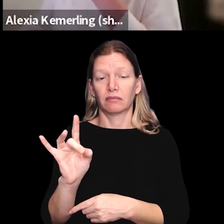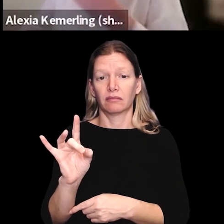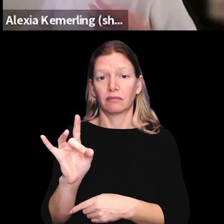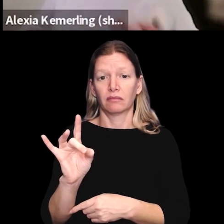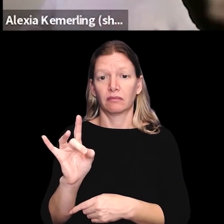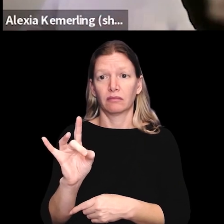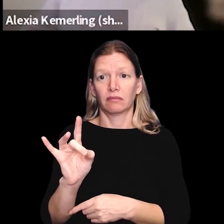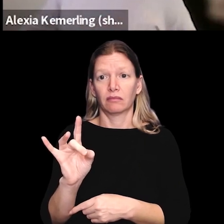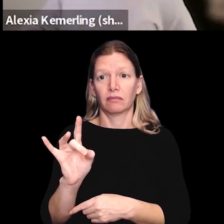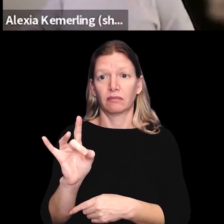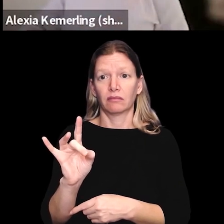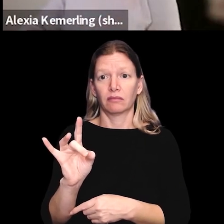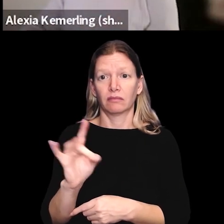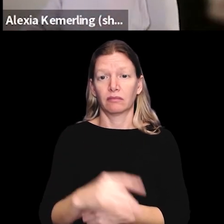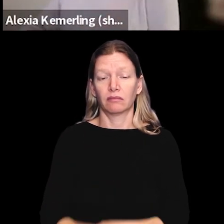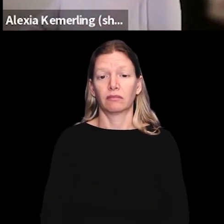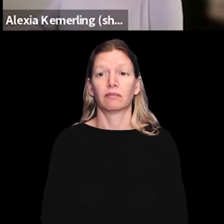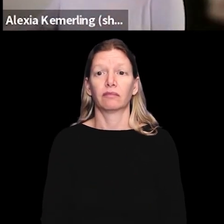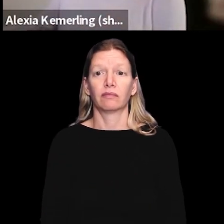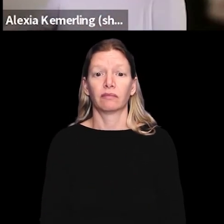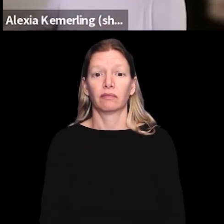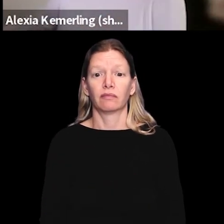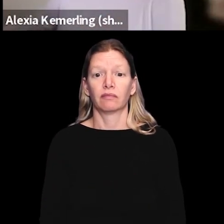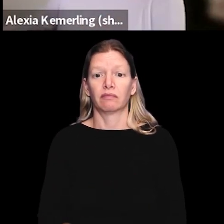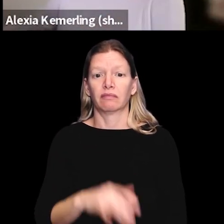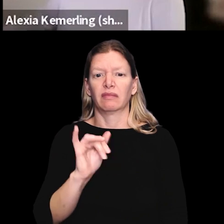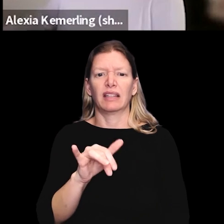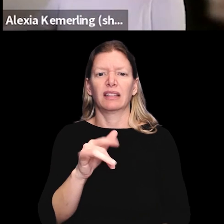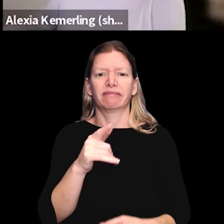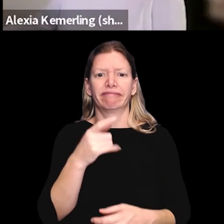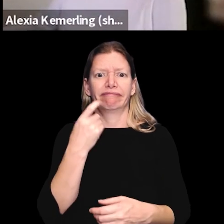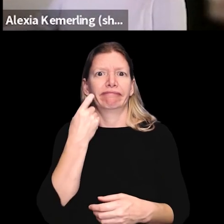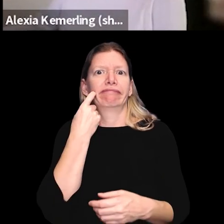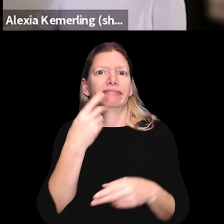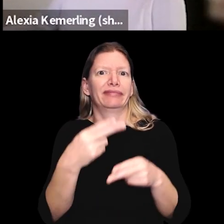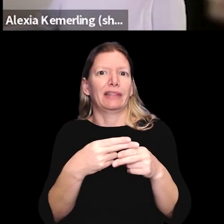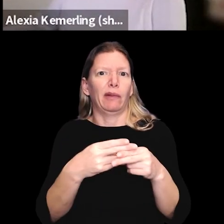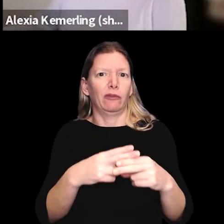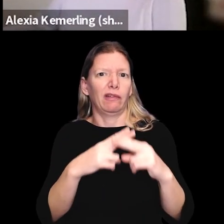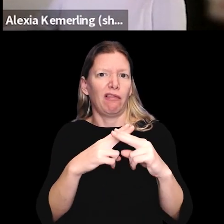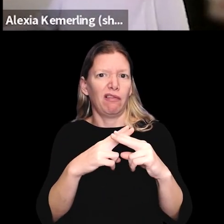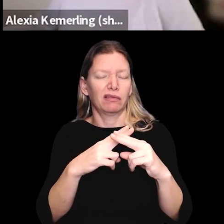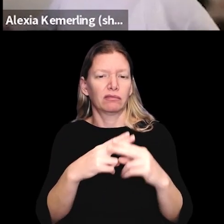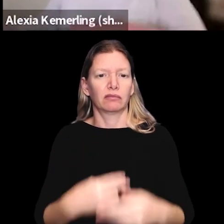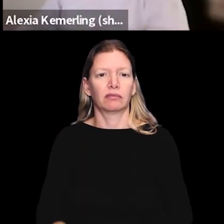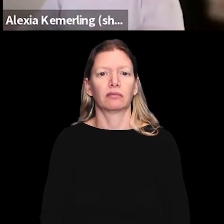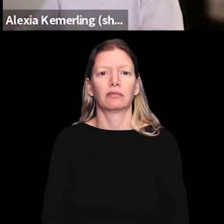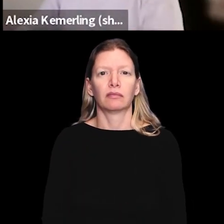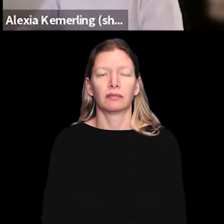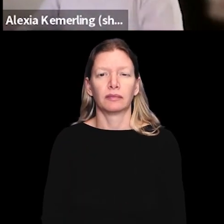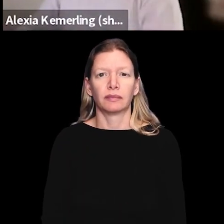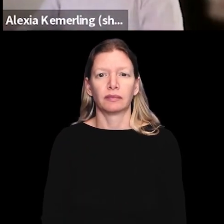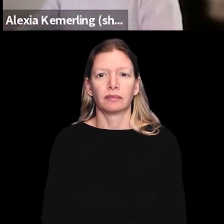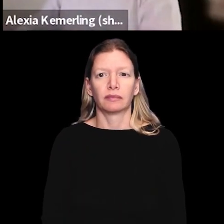3, 5, 8, which actually temporarily was just